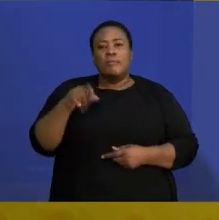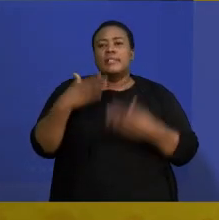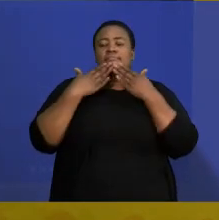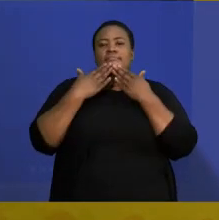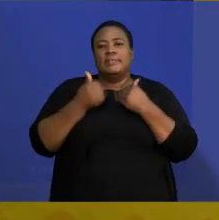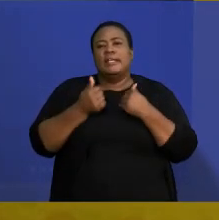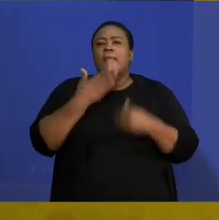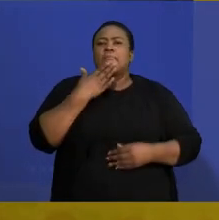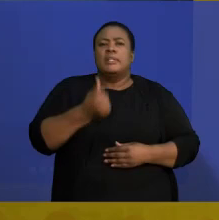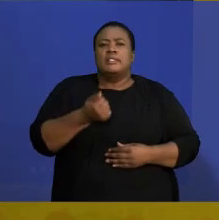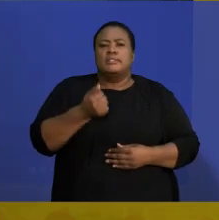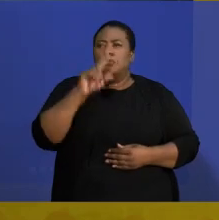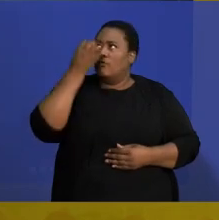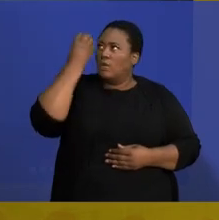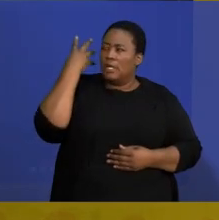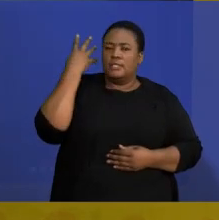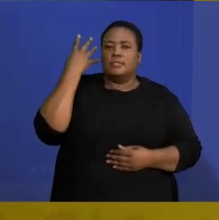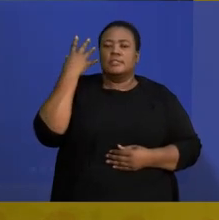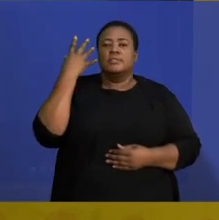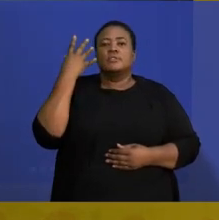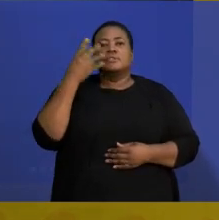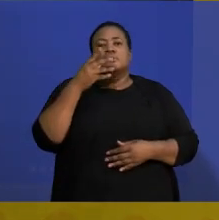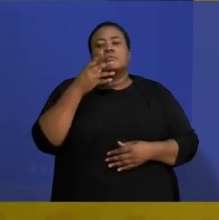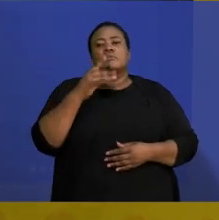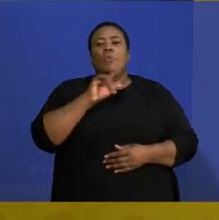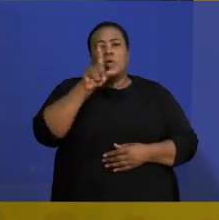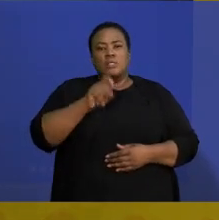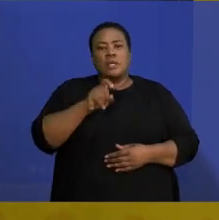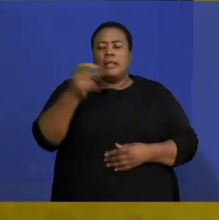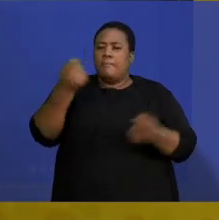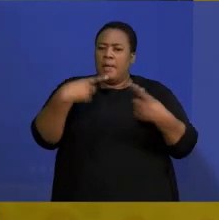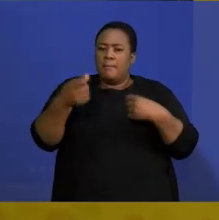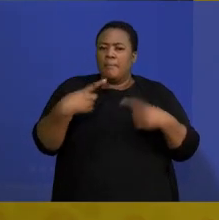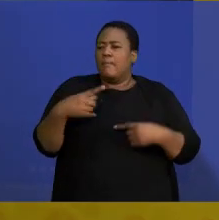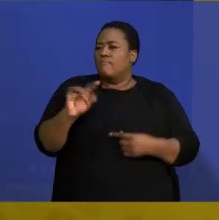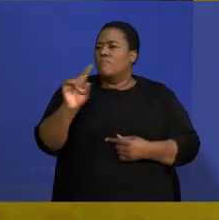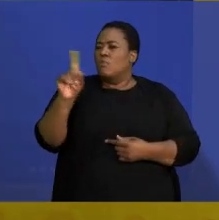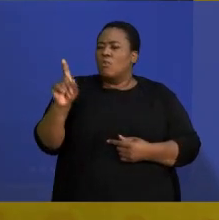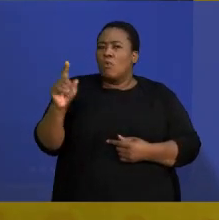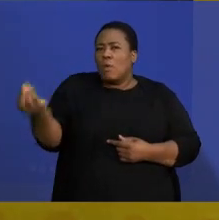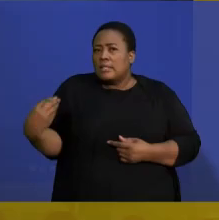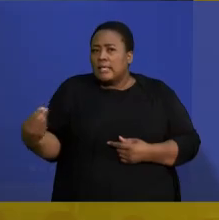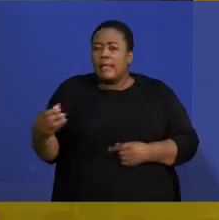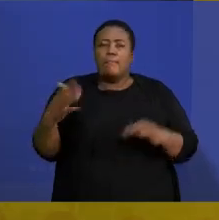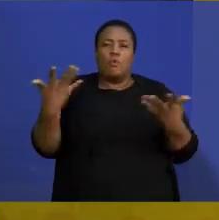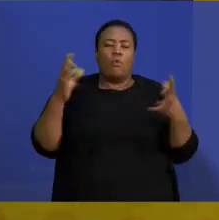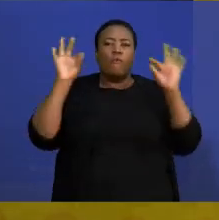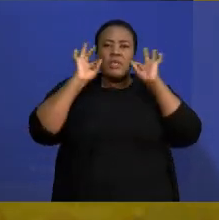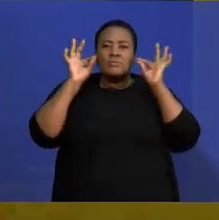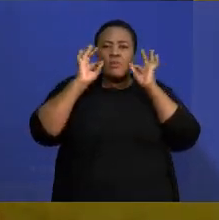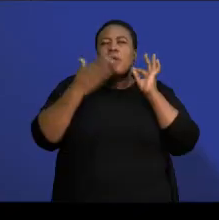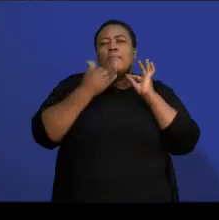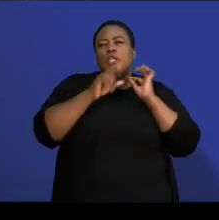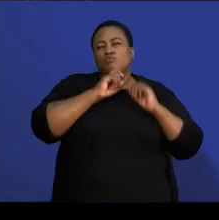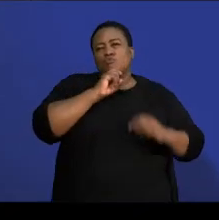forget to post them on our social media platforms. That be it WhatsApp or our Facebook page. So, please utilize those